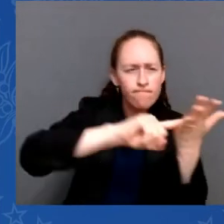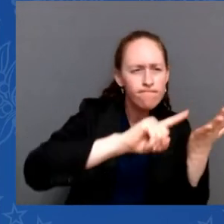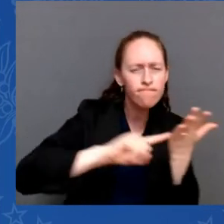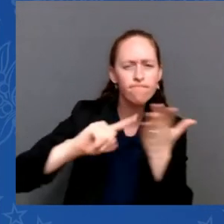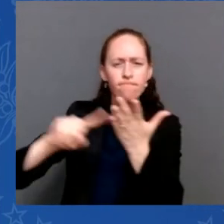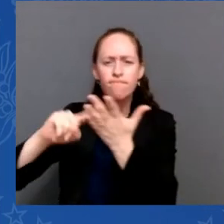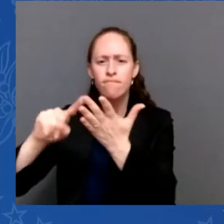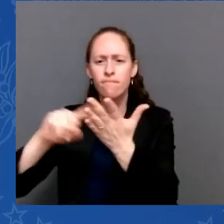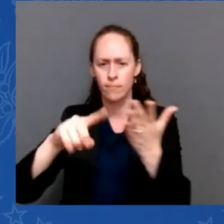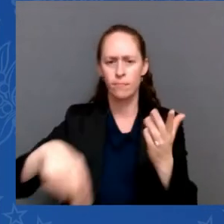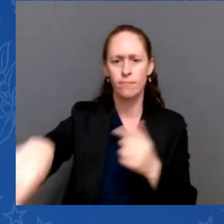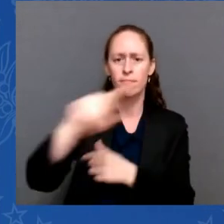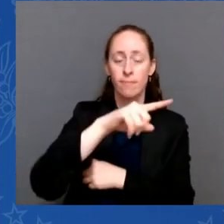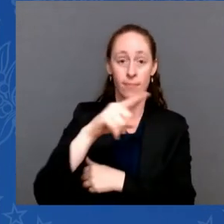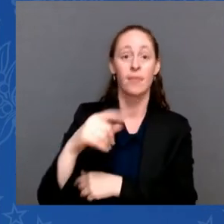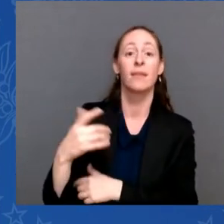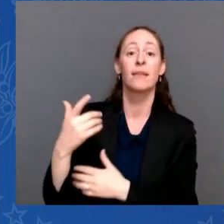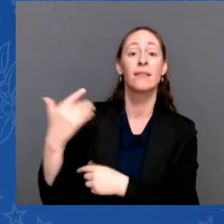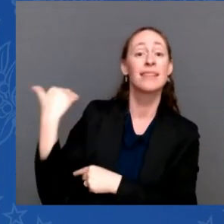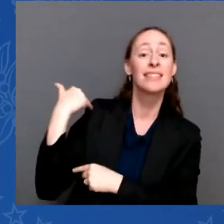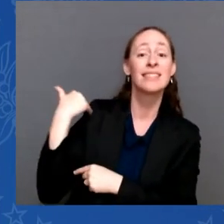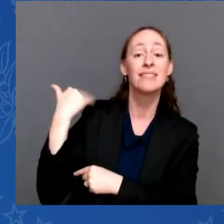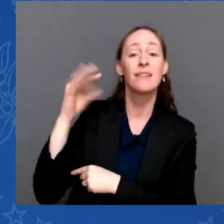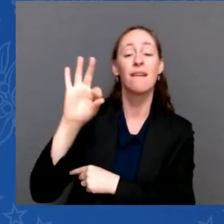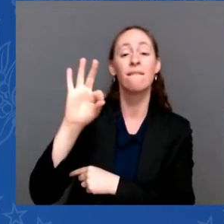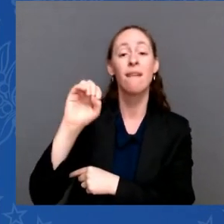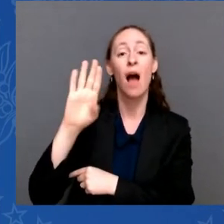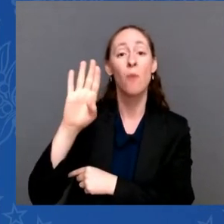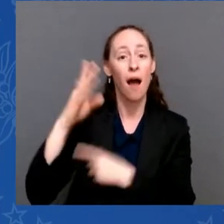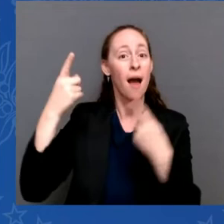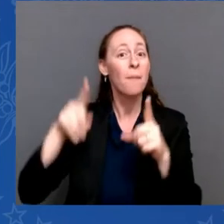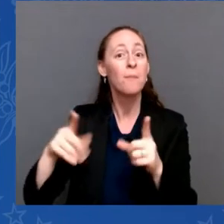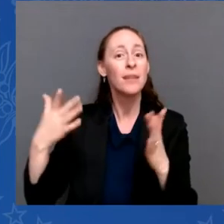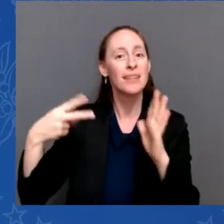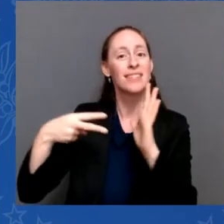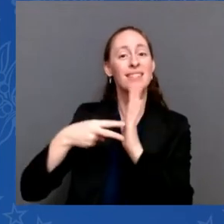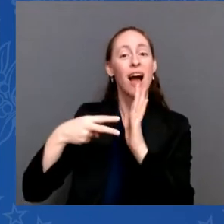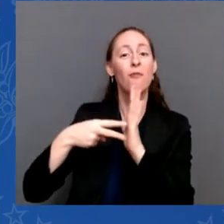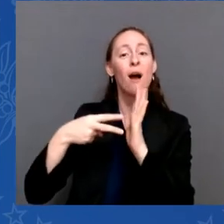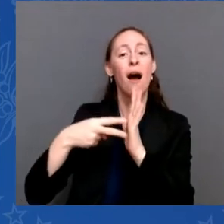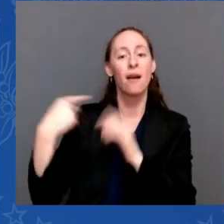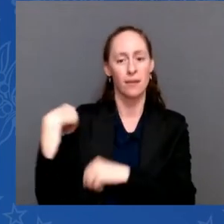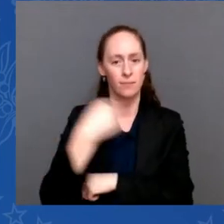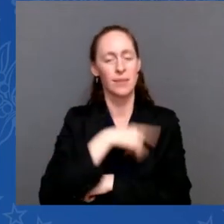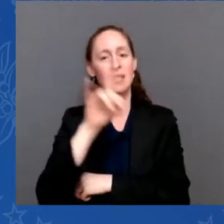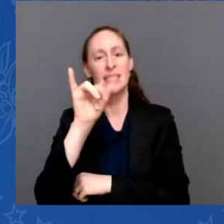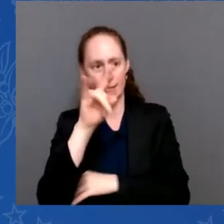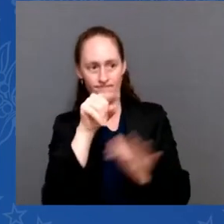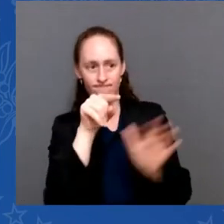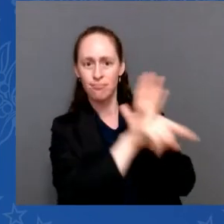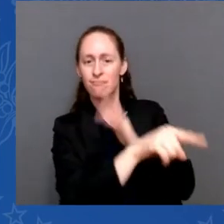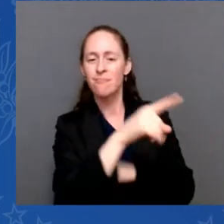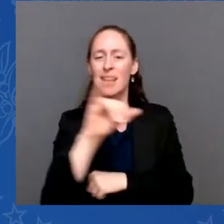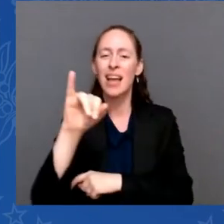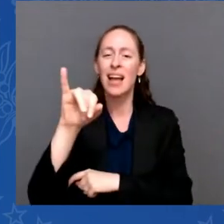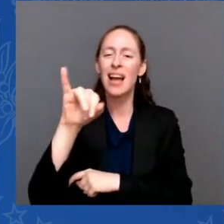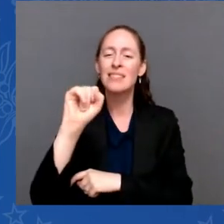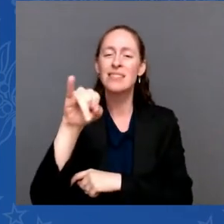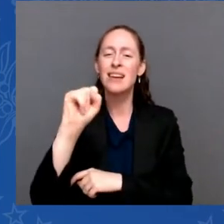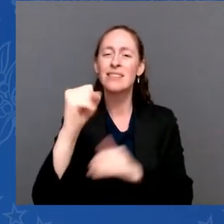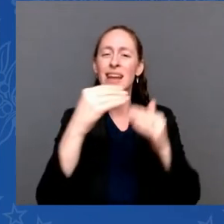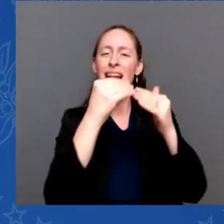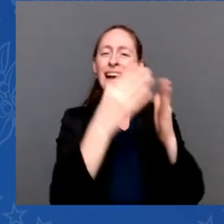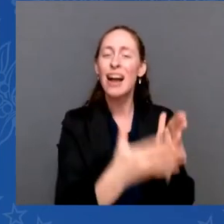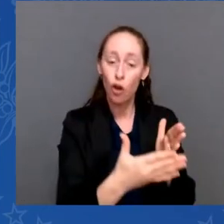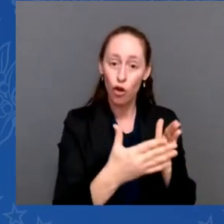Syria that eliminated the Amir of ISIS. Last month, we took out another key ISIS leader. Now we have